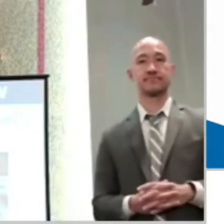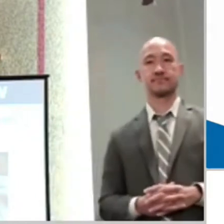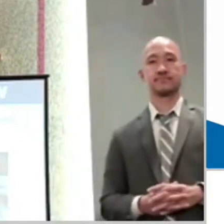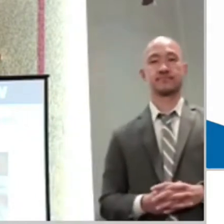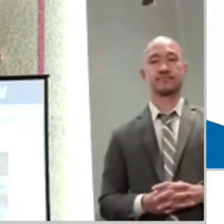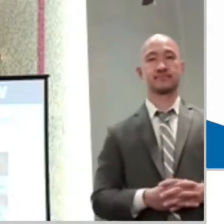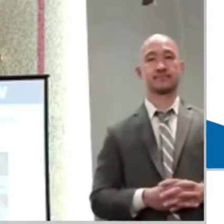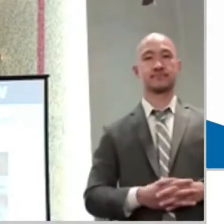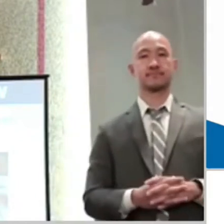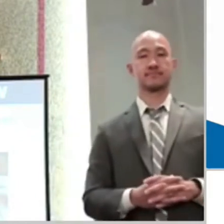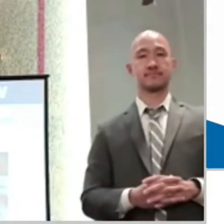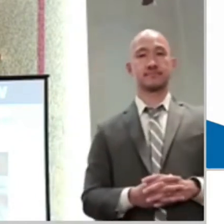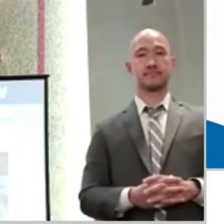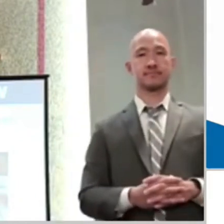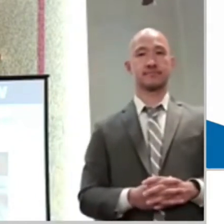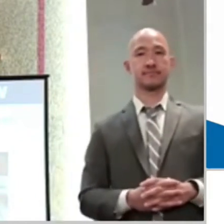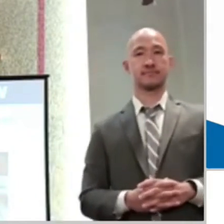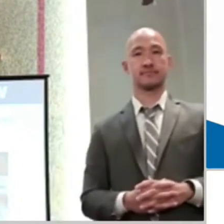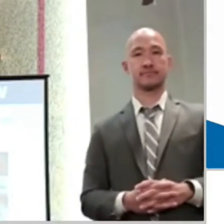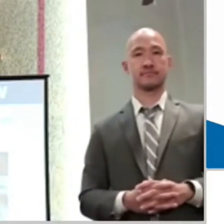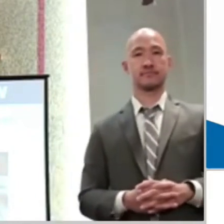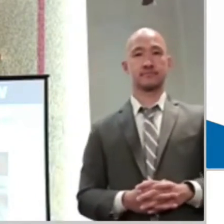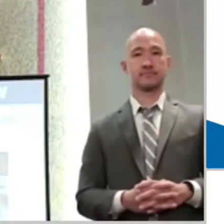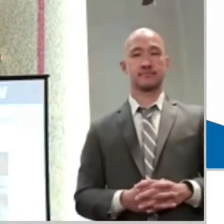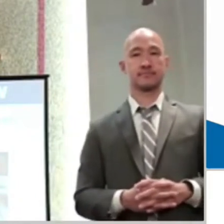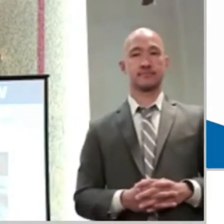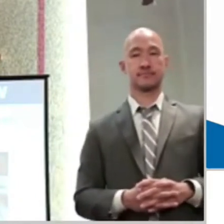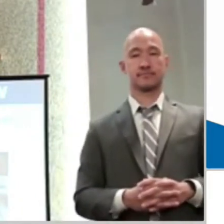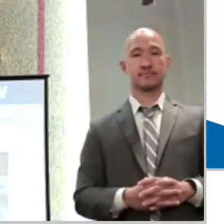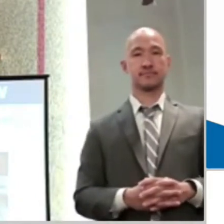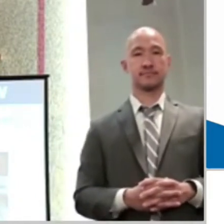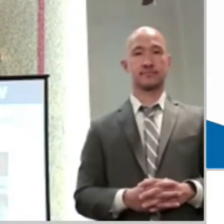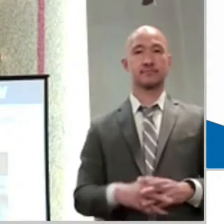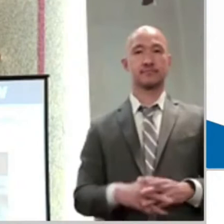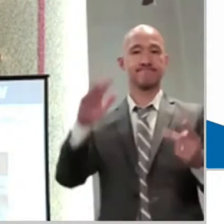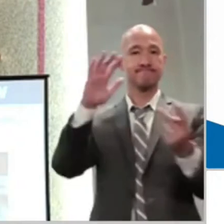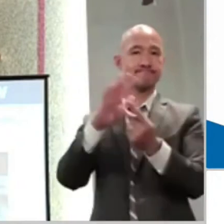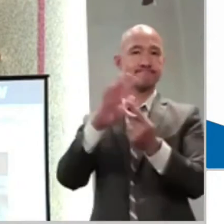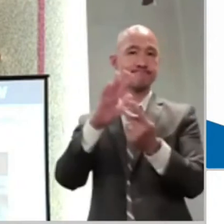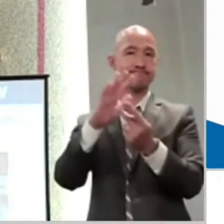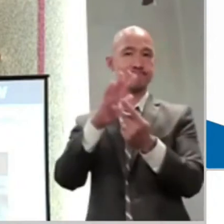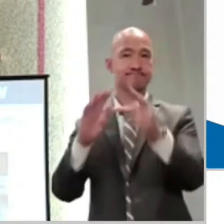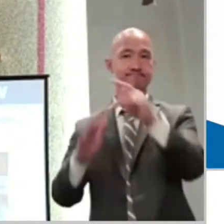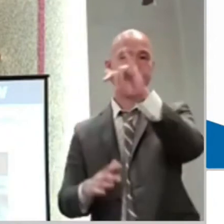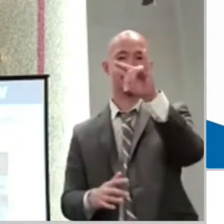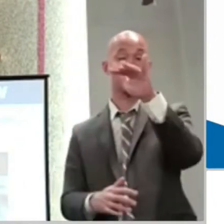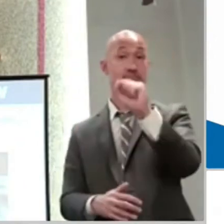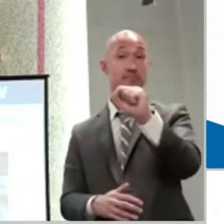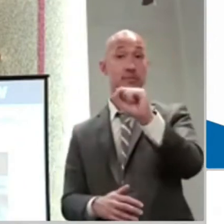disciples had not. They had seen Jesus glorified. Maybe their eyes were opened a little bit more.